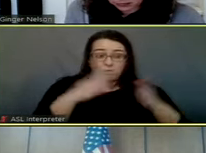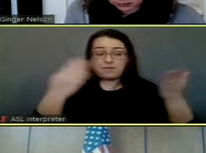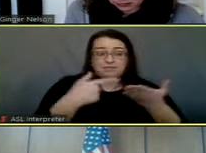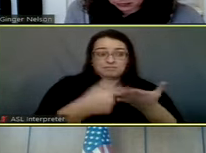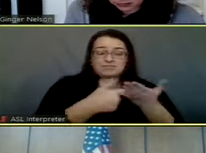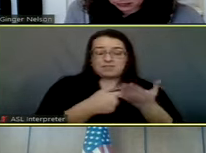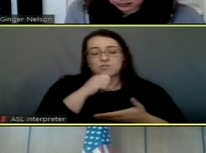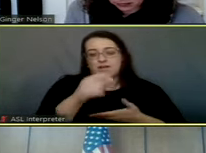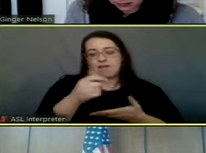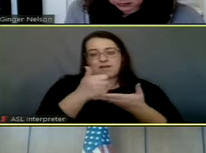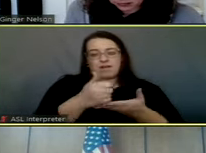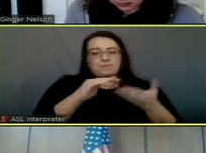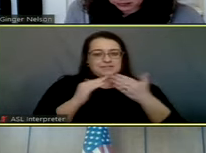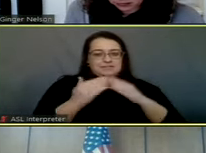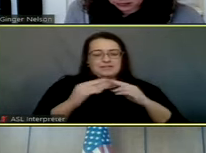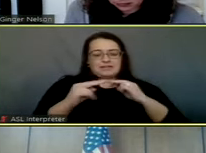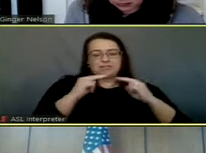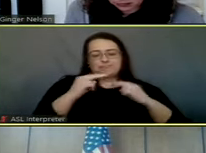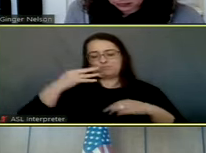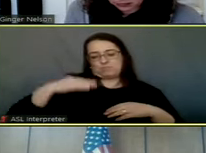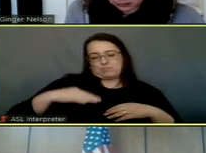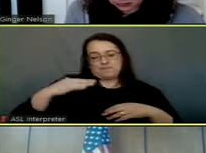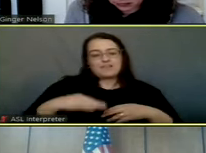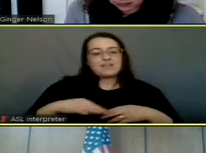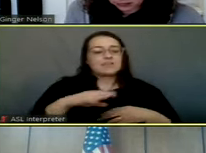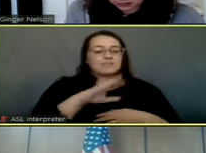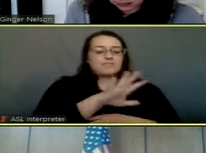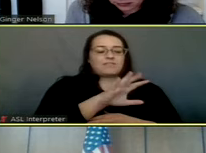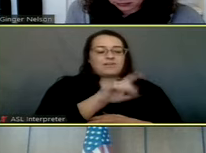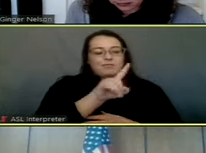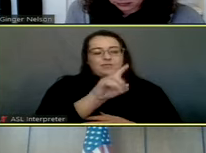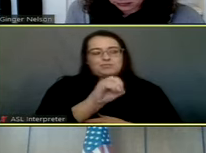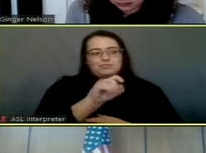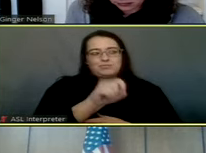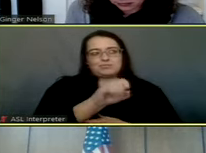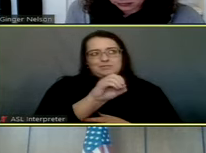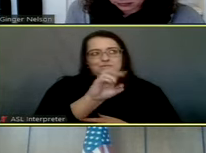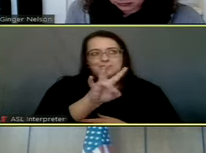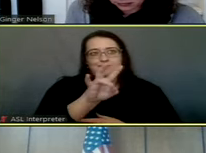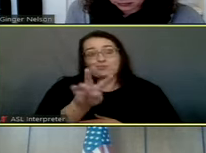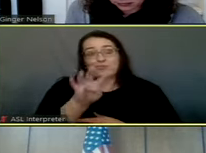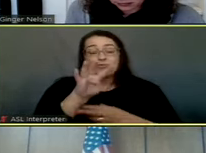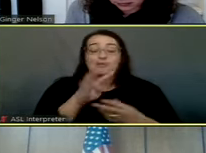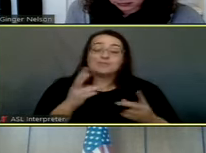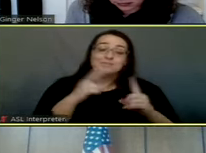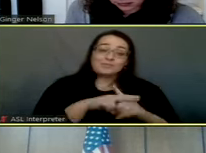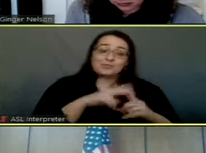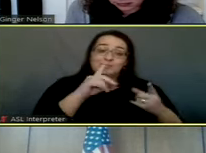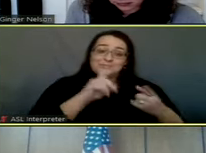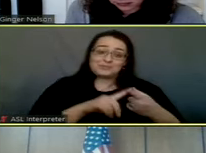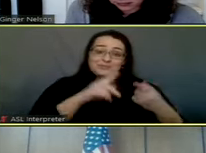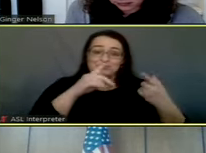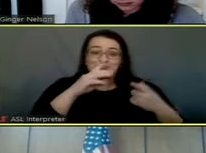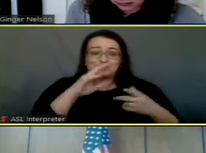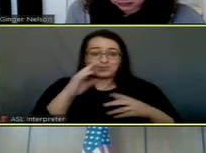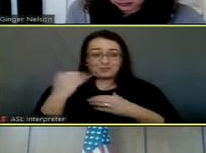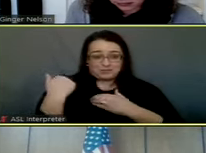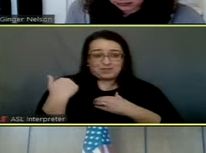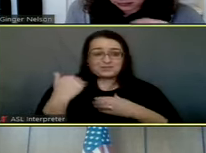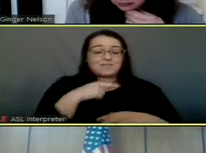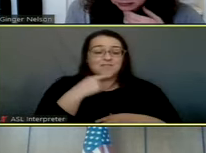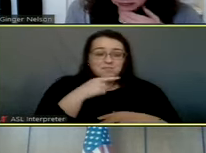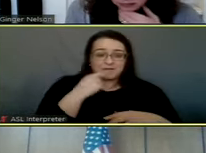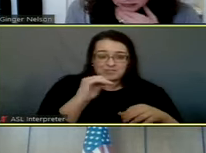bargaining position. Section 551.074, discuss the appointment, appointment, evaluation duties of public officer of an